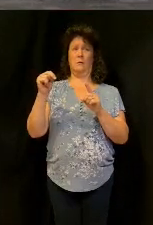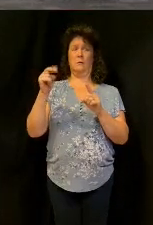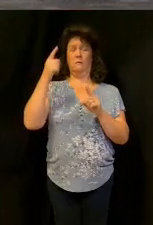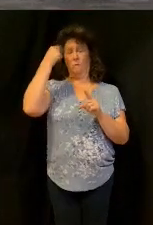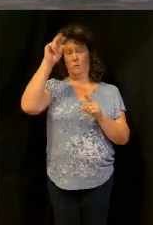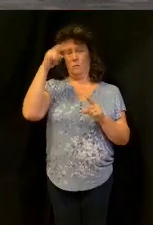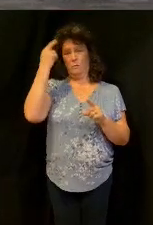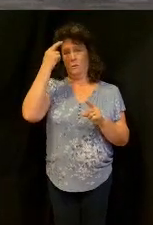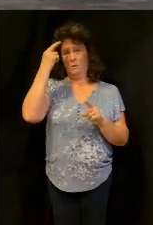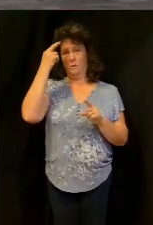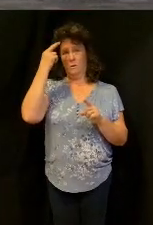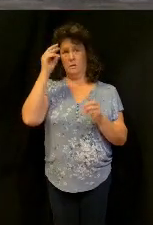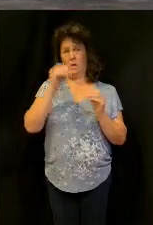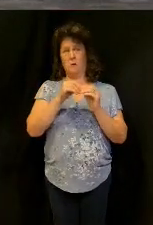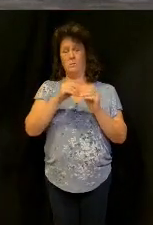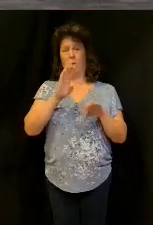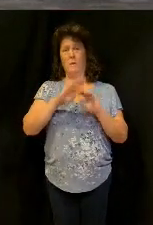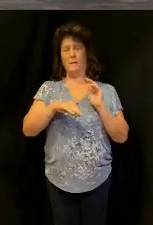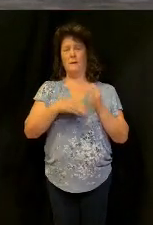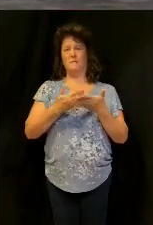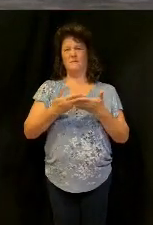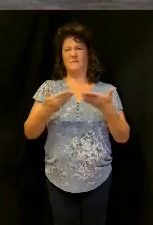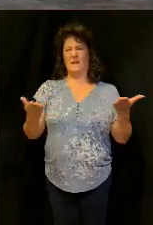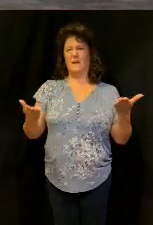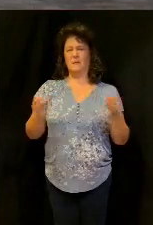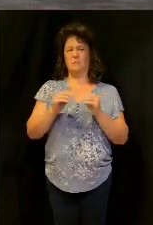it's more than material things it's more than money